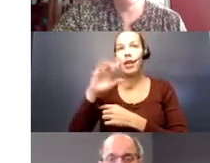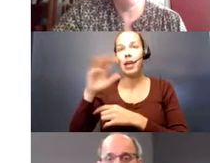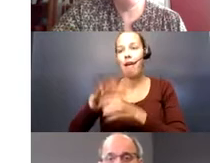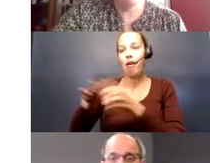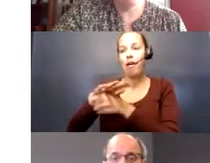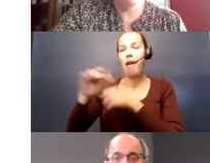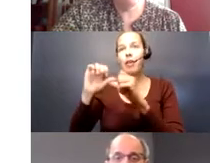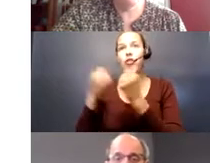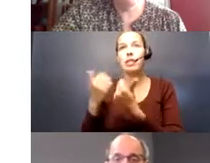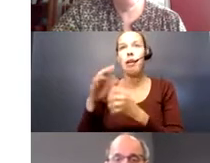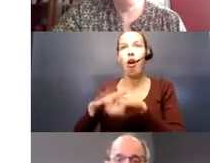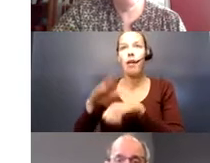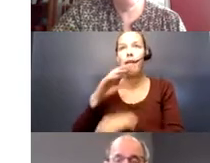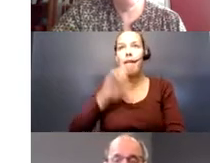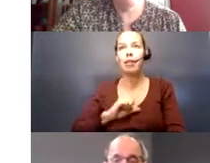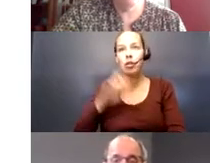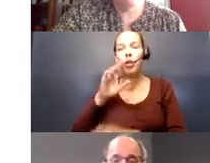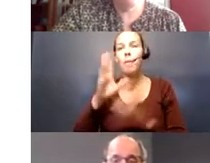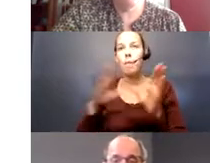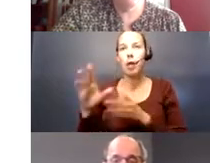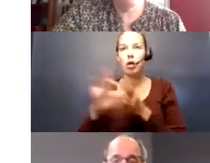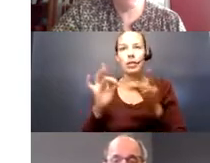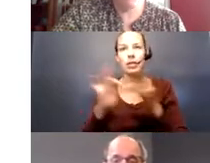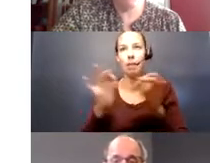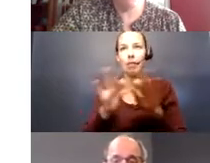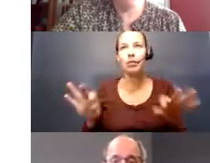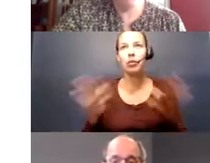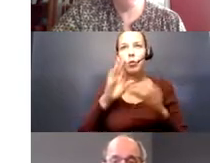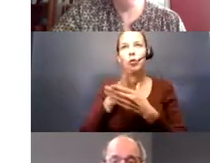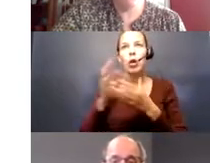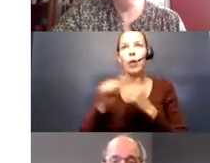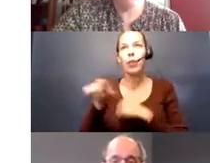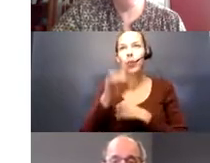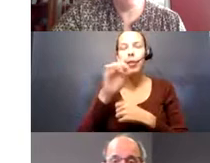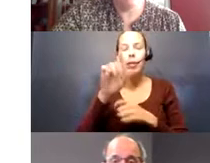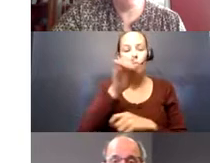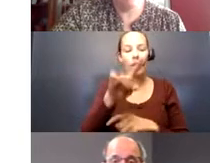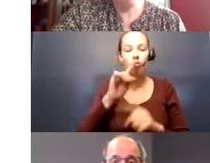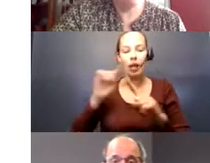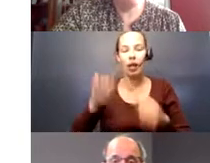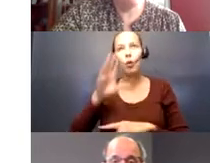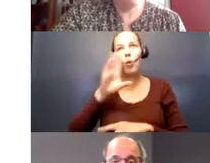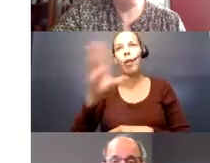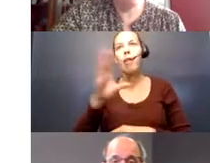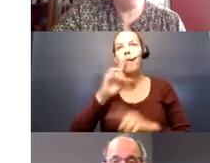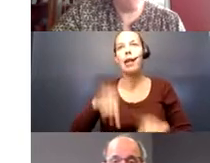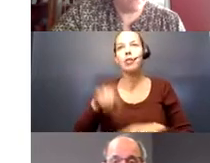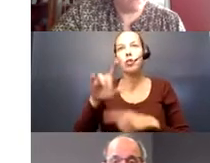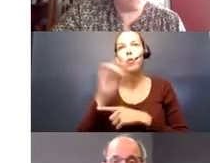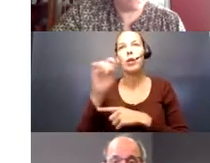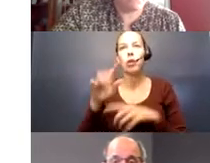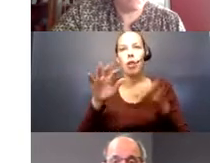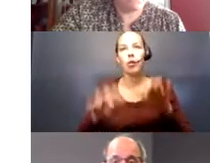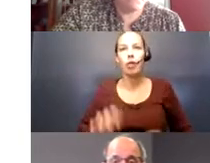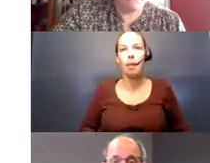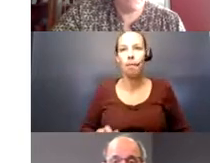individuals on the call will have some prepared statements to share with you. We will then go to our question and answer section and answer those questions as they are typed in.